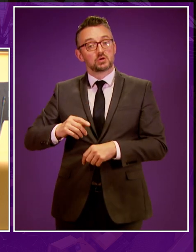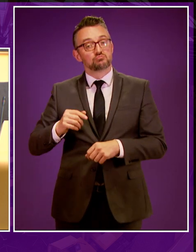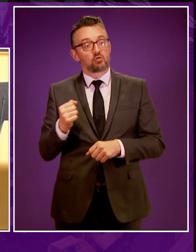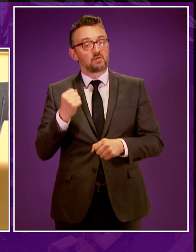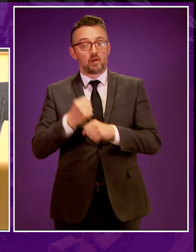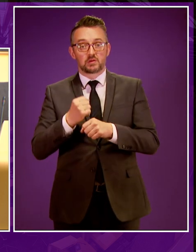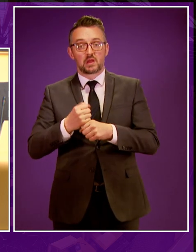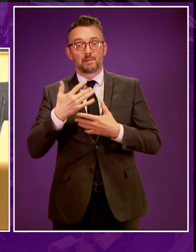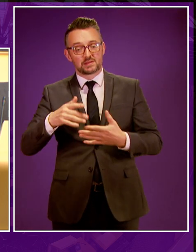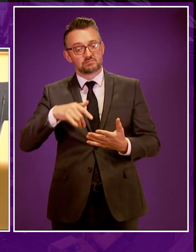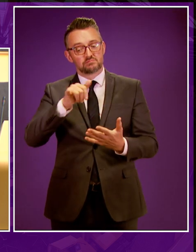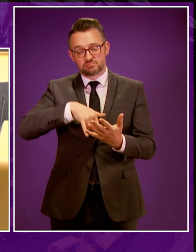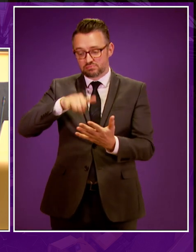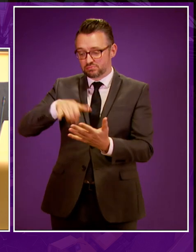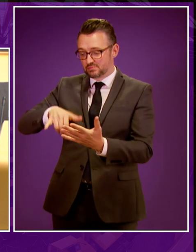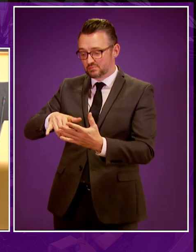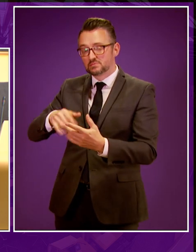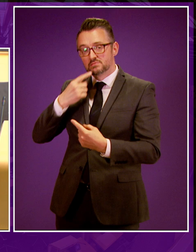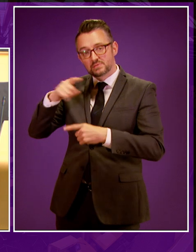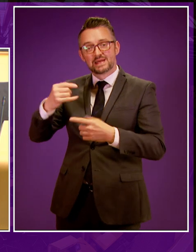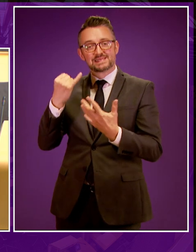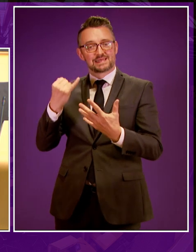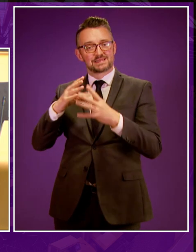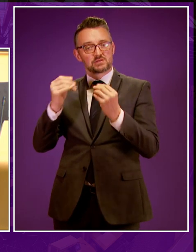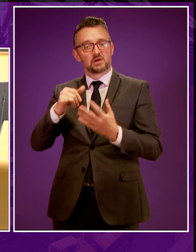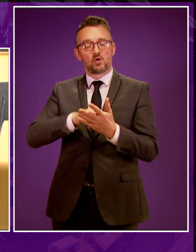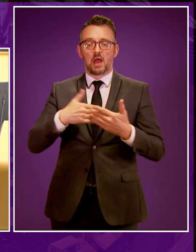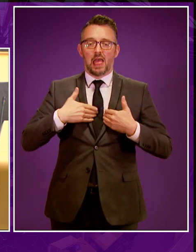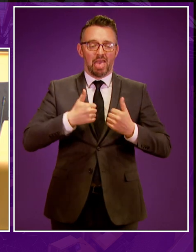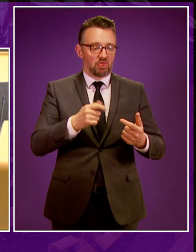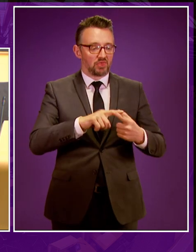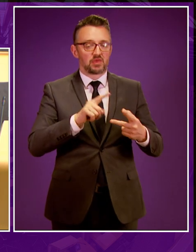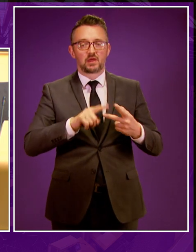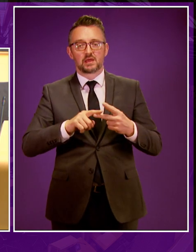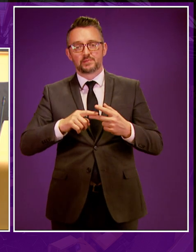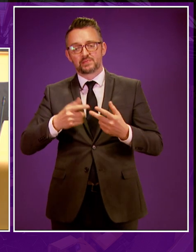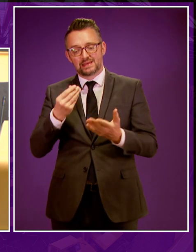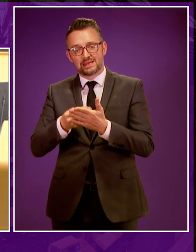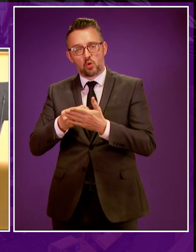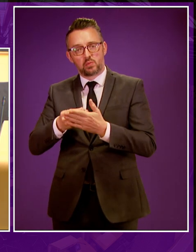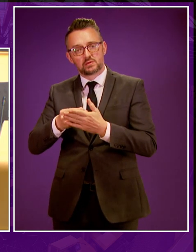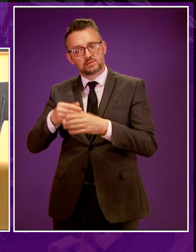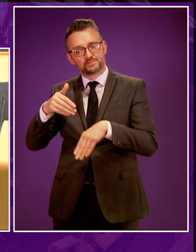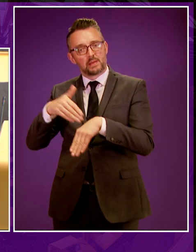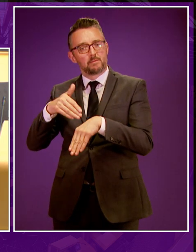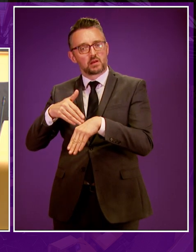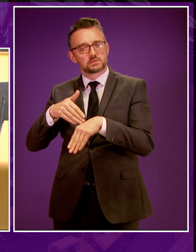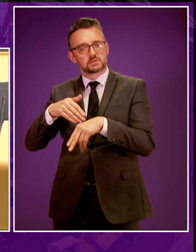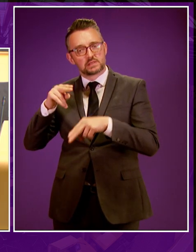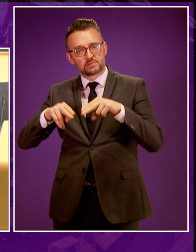in my view, commissioned six expert reports covering everything from health impacts to an economic impact assessment.